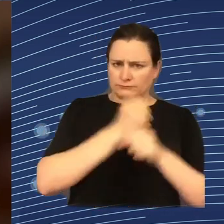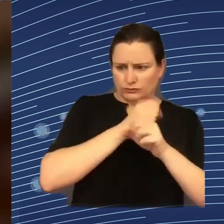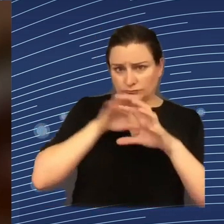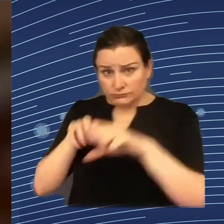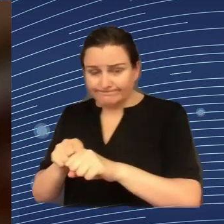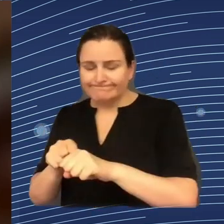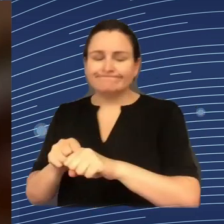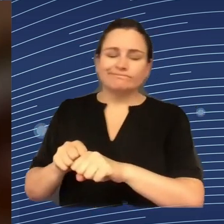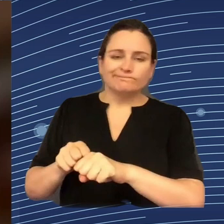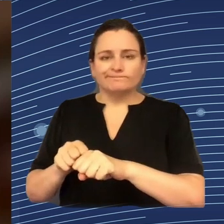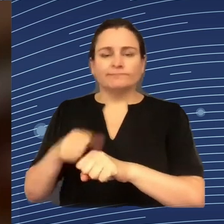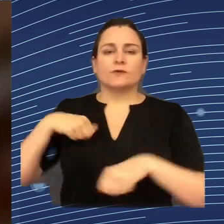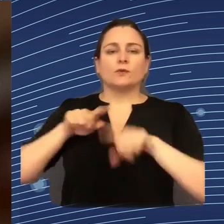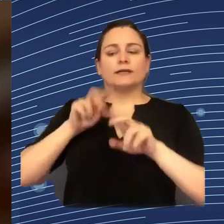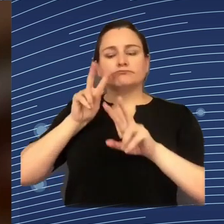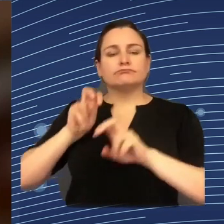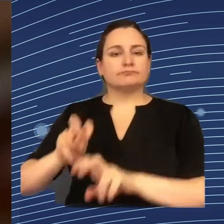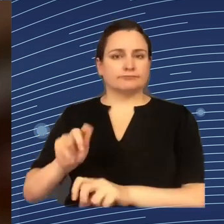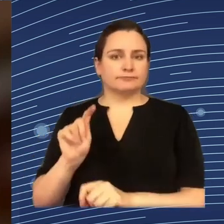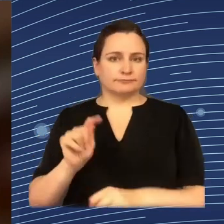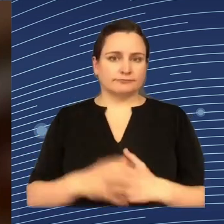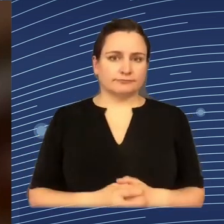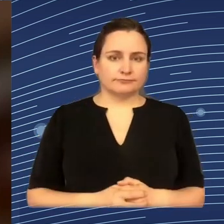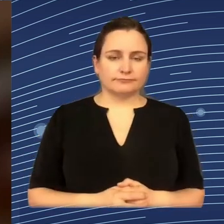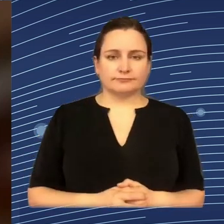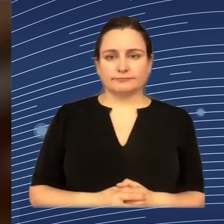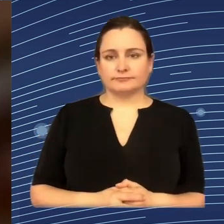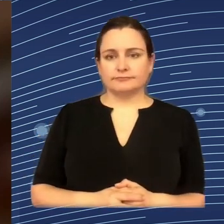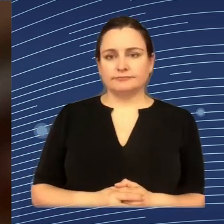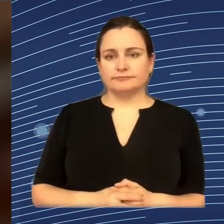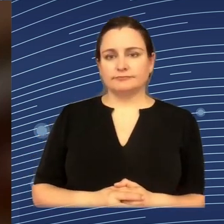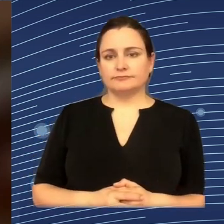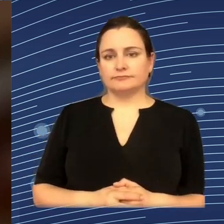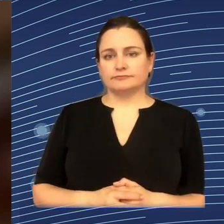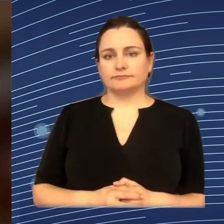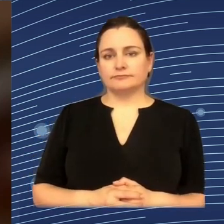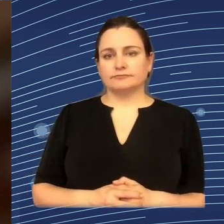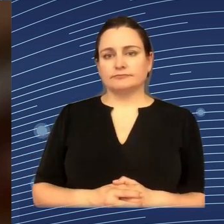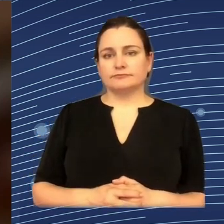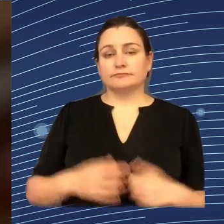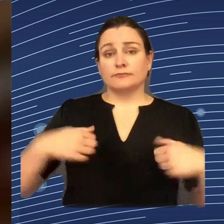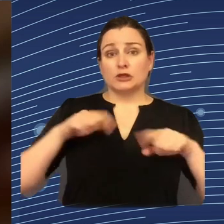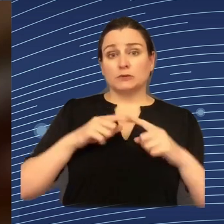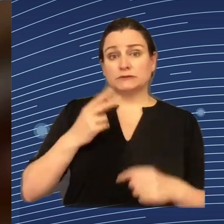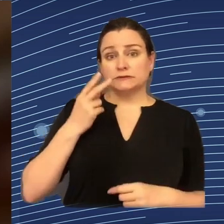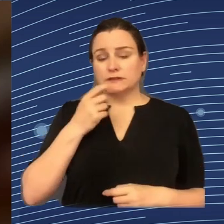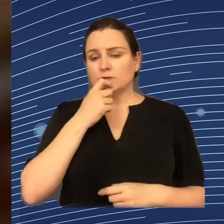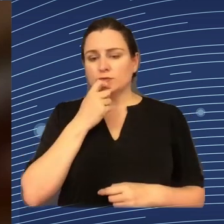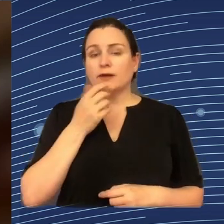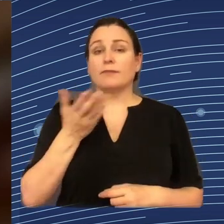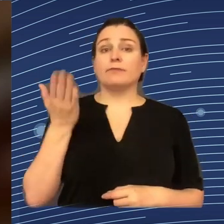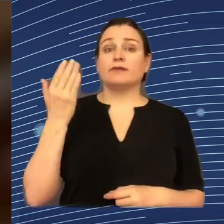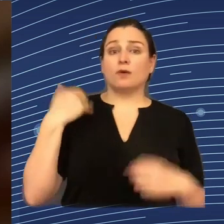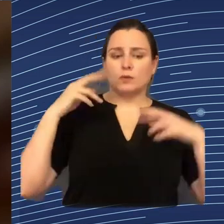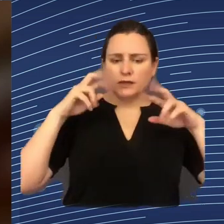And we we conceptualized the need for a shift from risk mitigation, which we